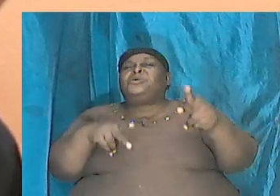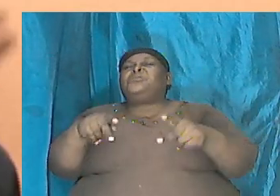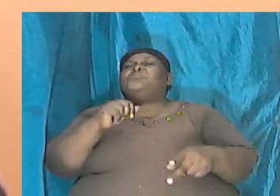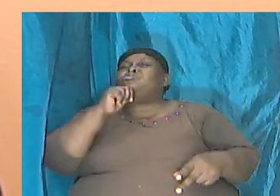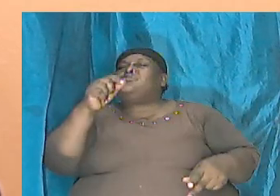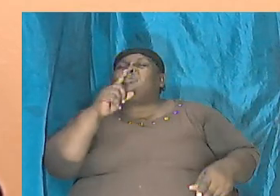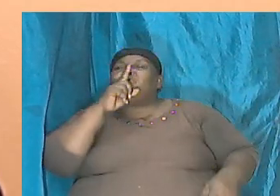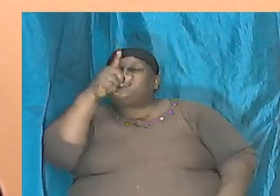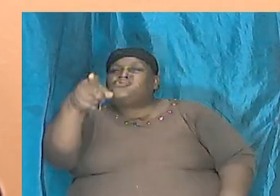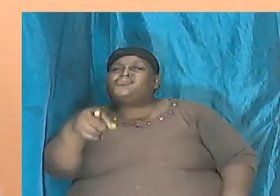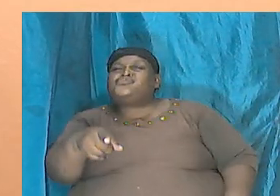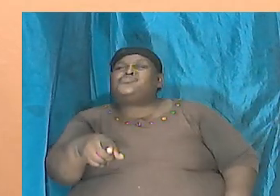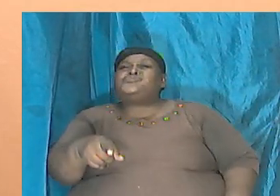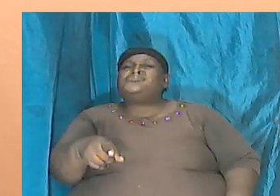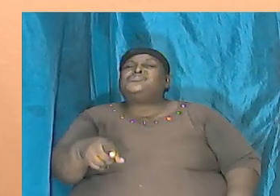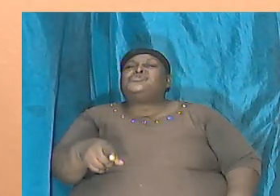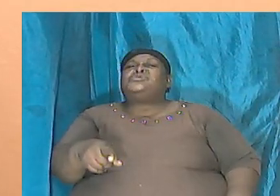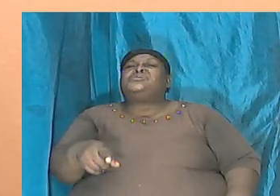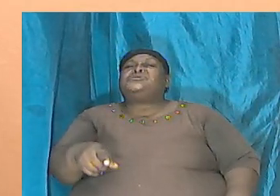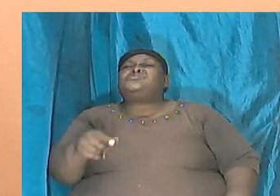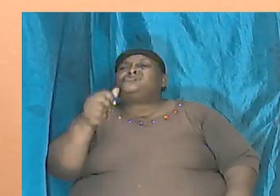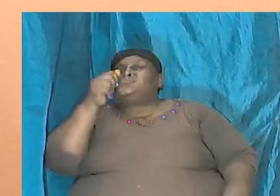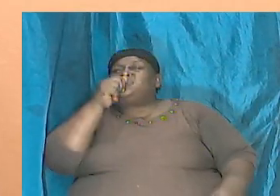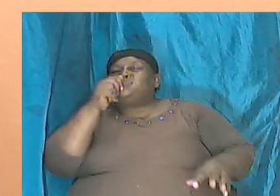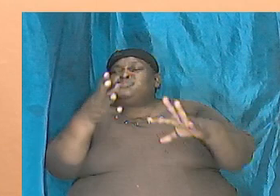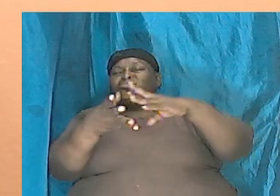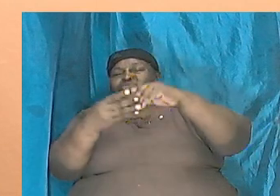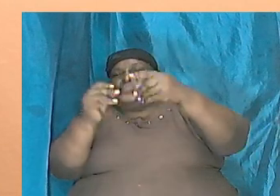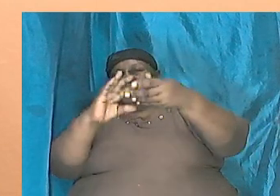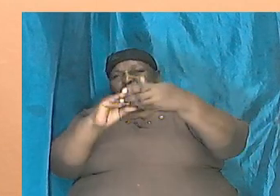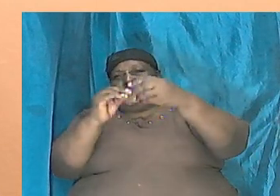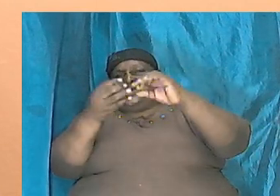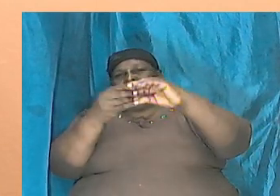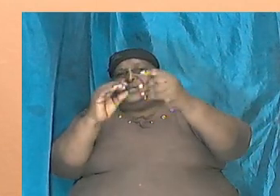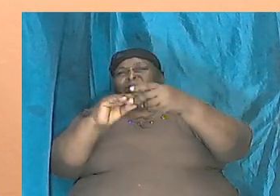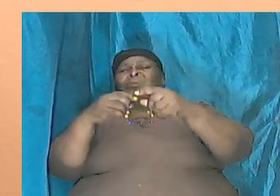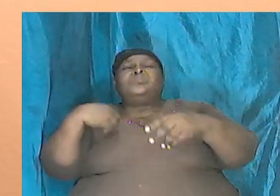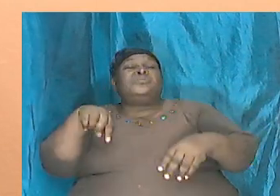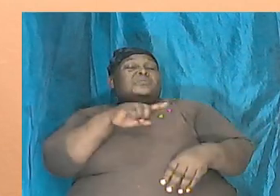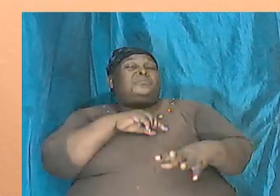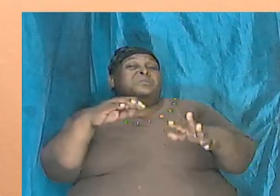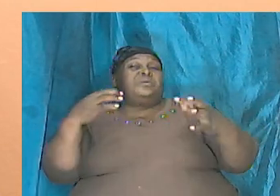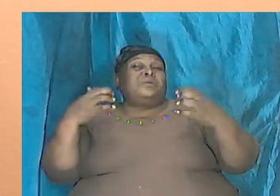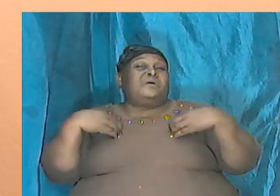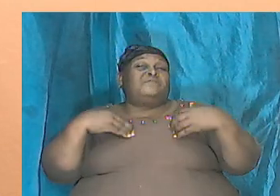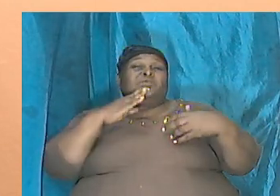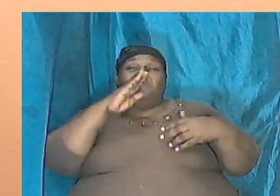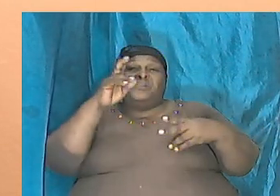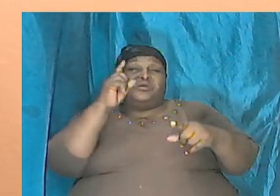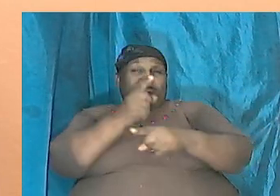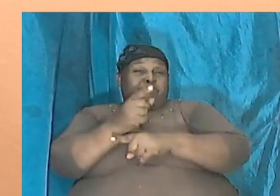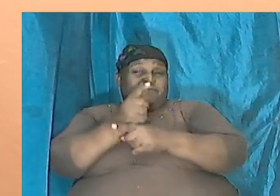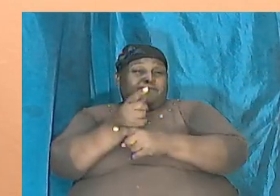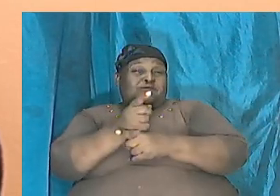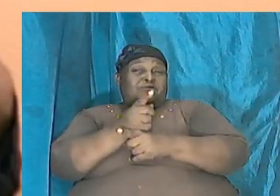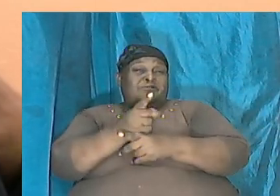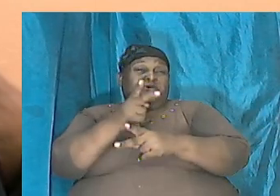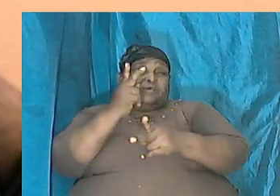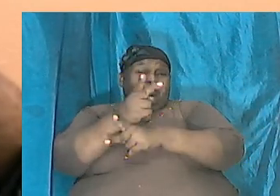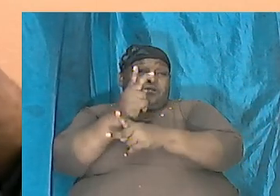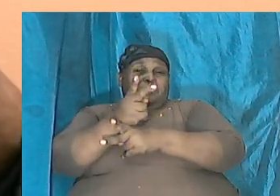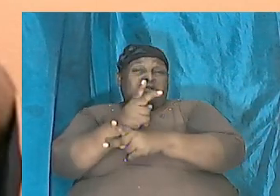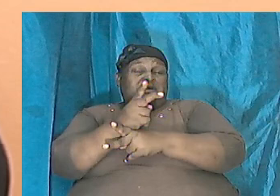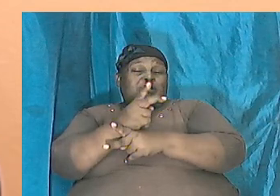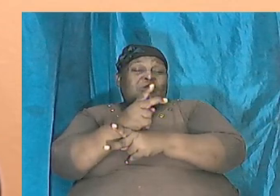It is fairytale. It is just a story. And we have to be careful how we, brothers and sisters, talk about the